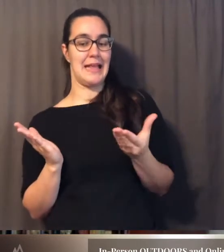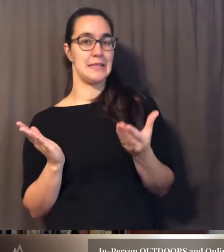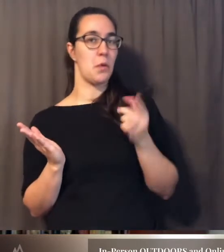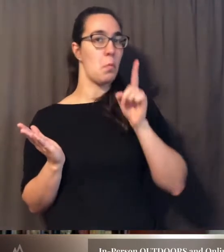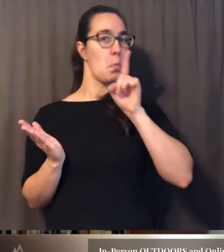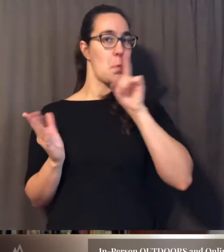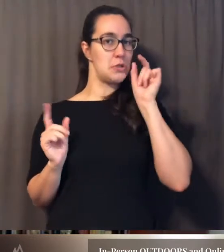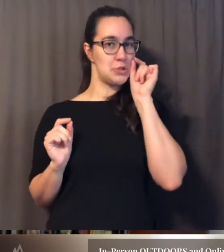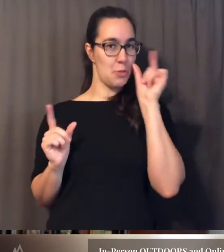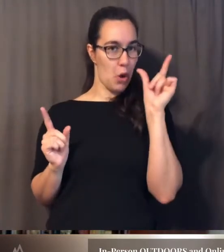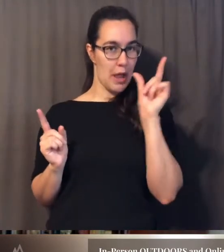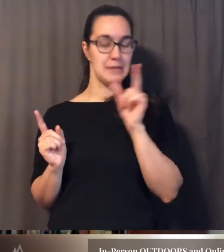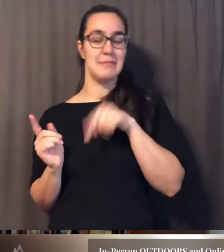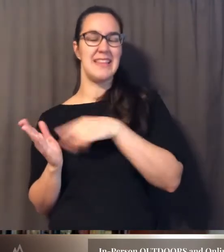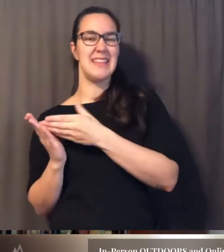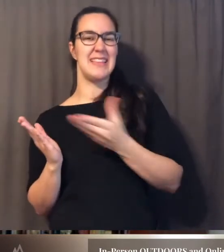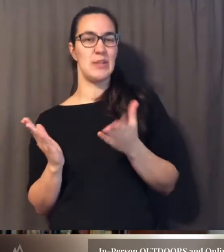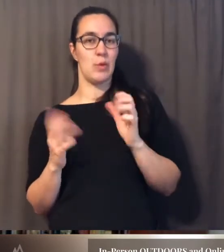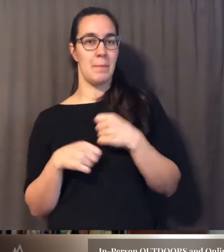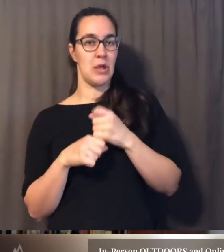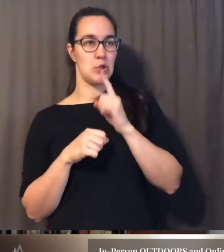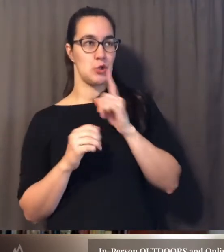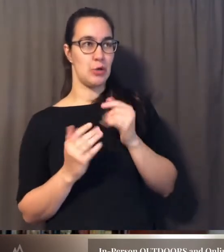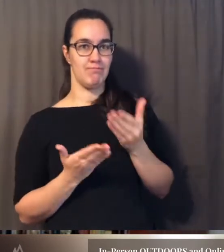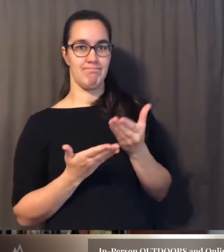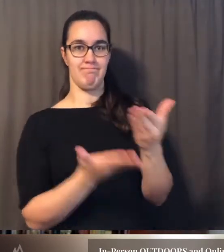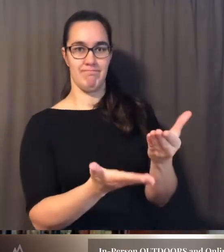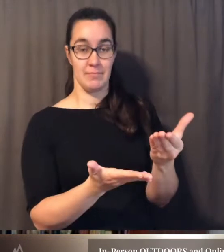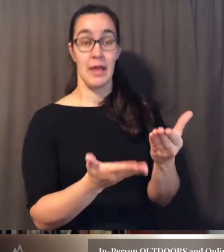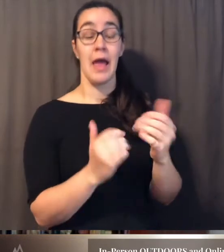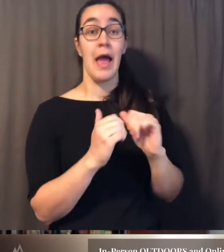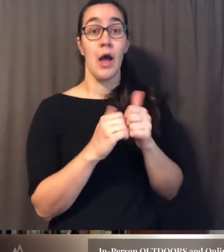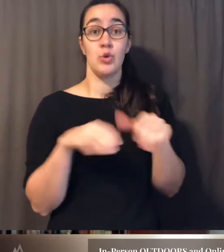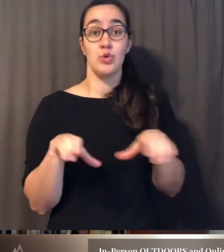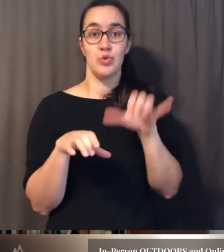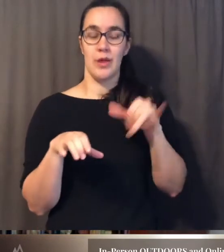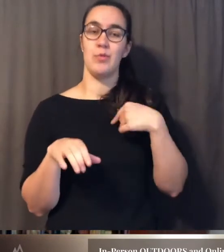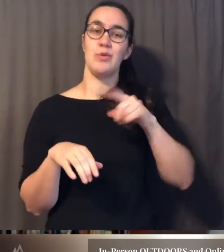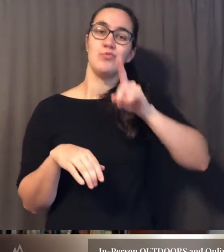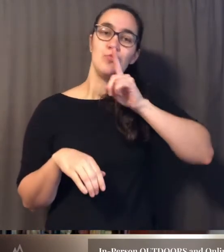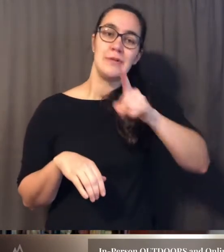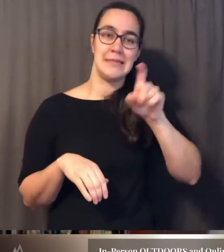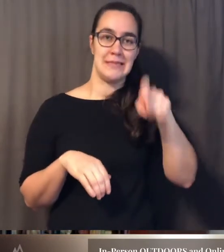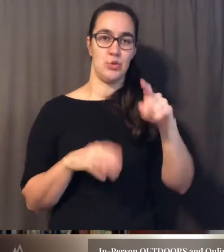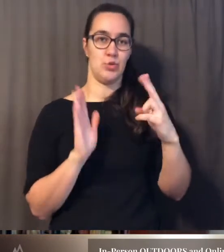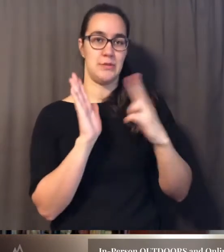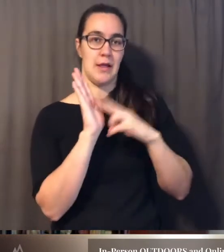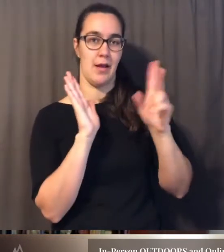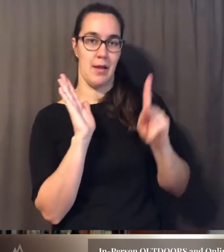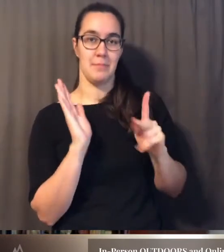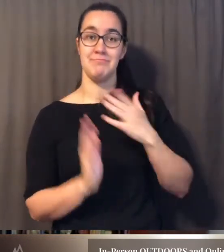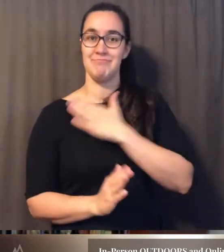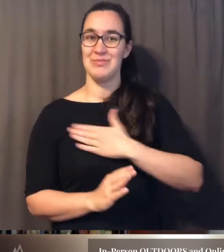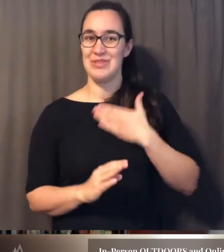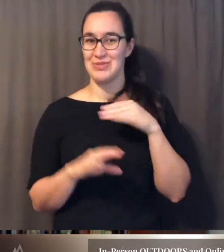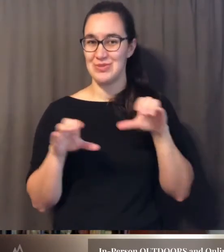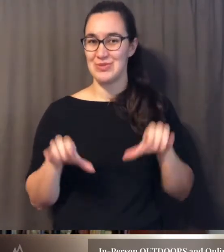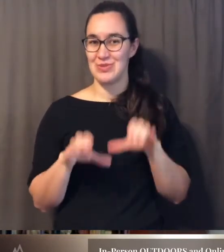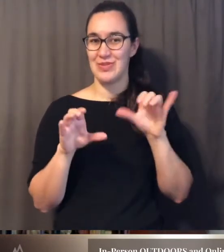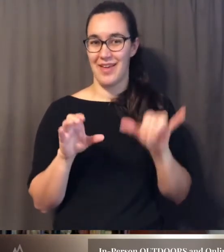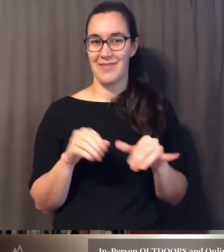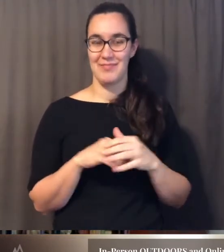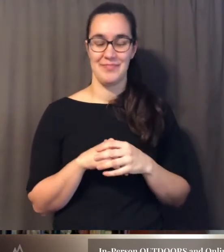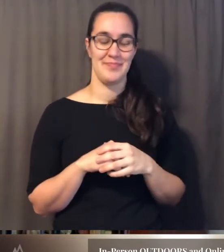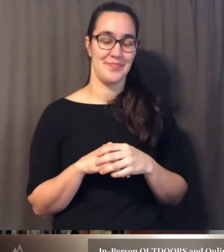at the moment still uh into your hands and in order to do that we really need you to sign up so if you could do that